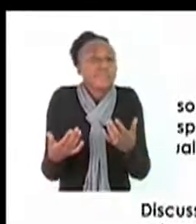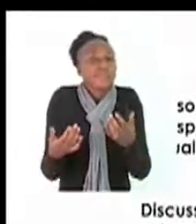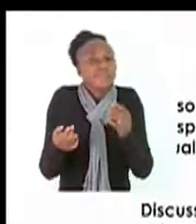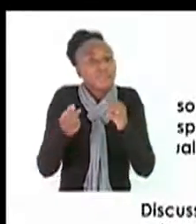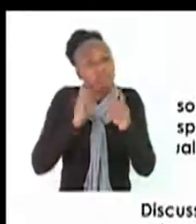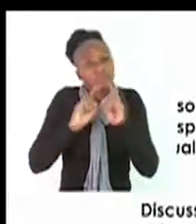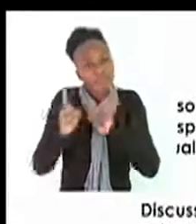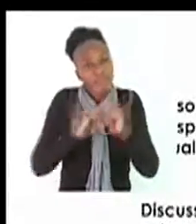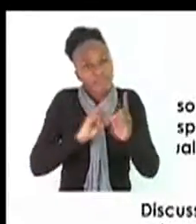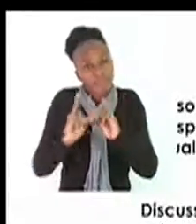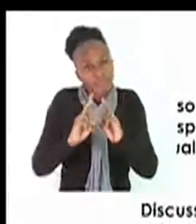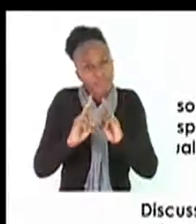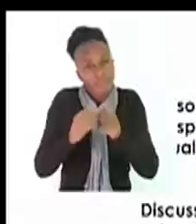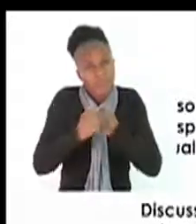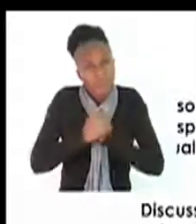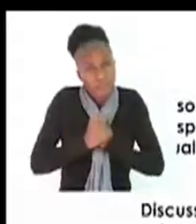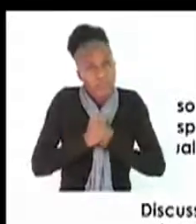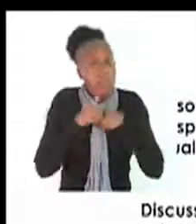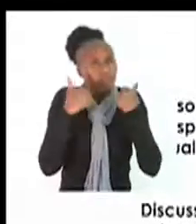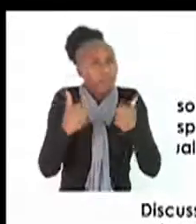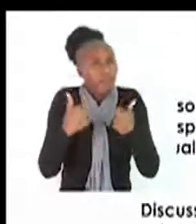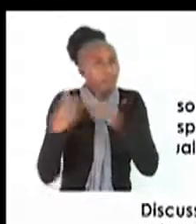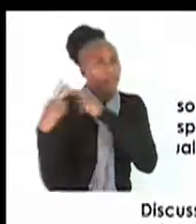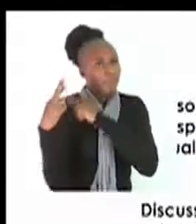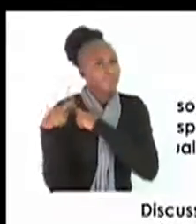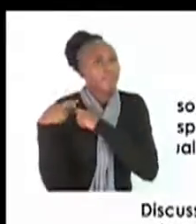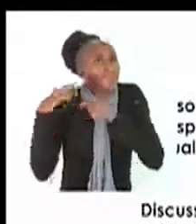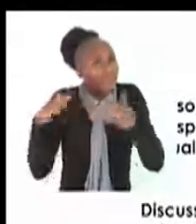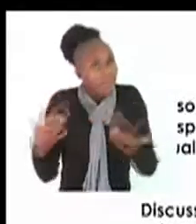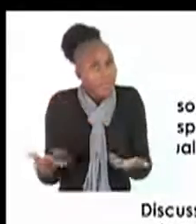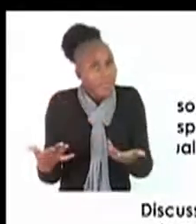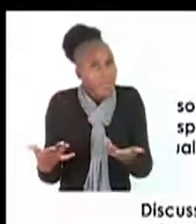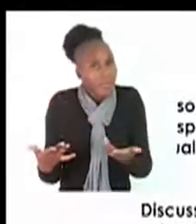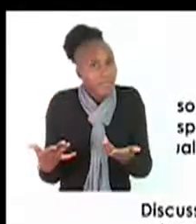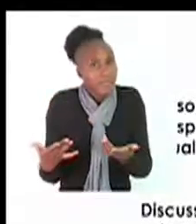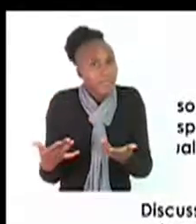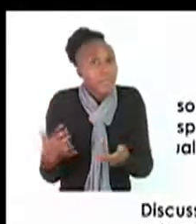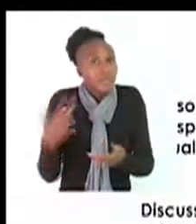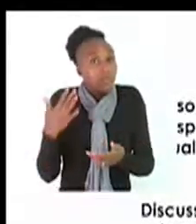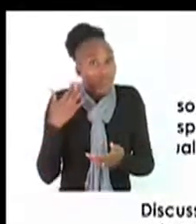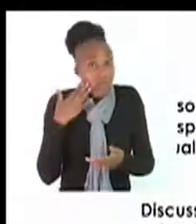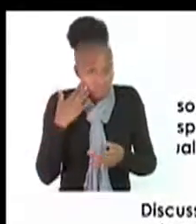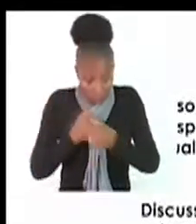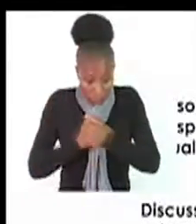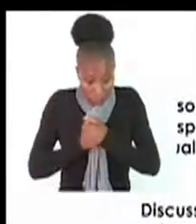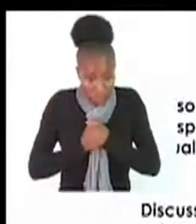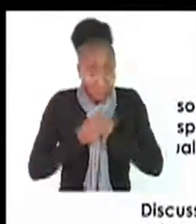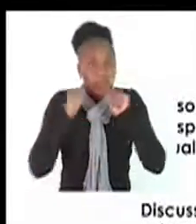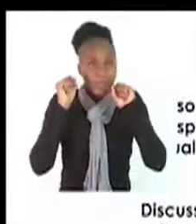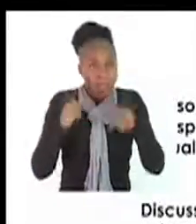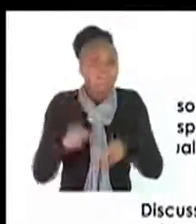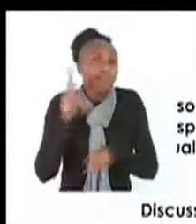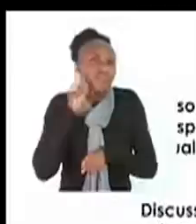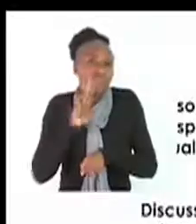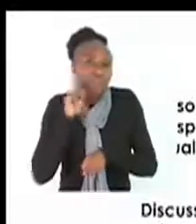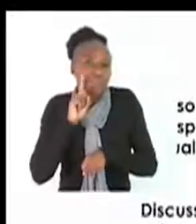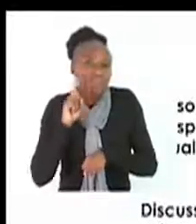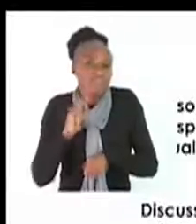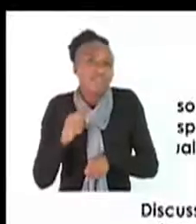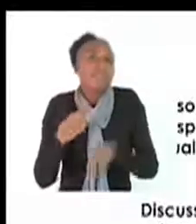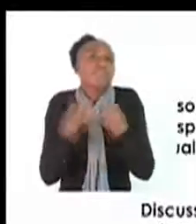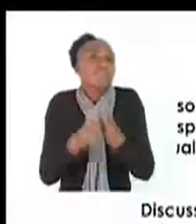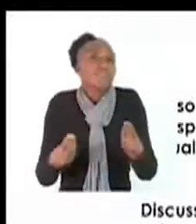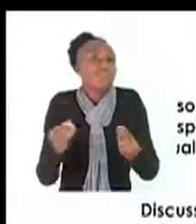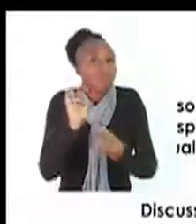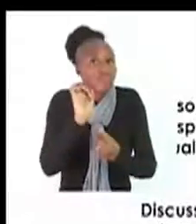Discuss what it means to be a responsible parent. As a parent, you must be able to look after your child by providing more hair with